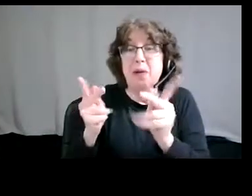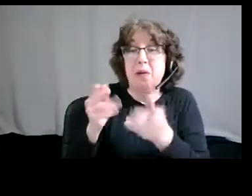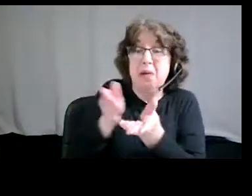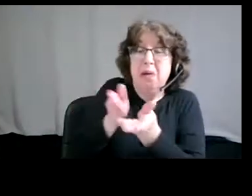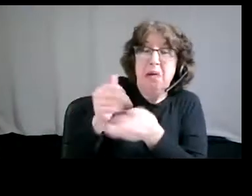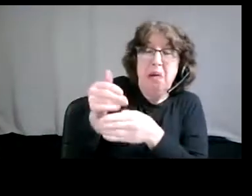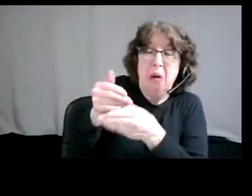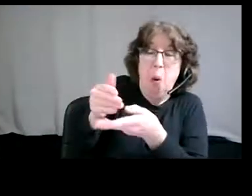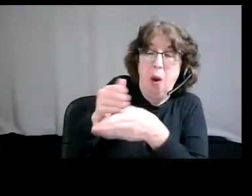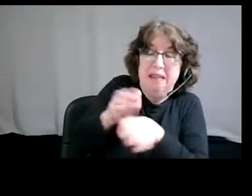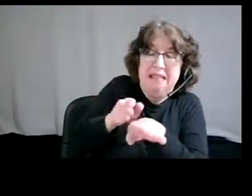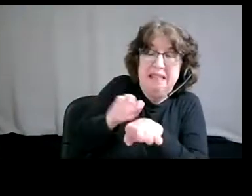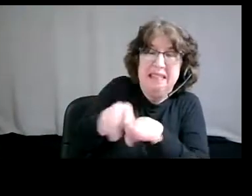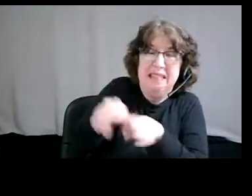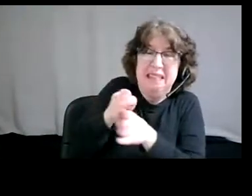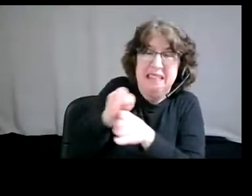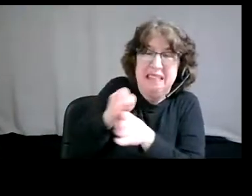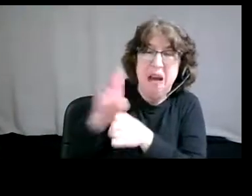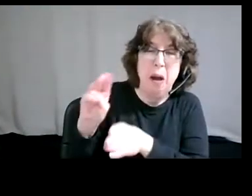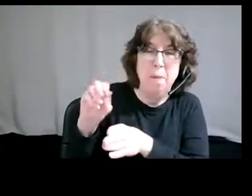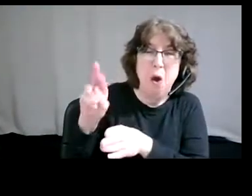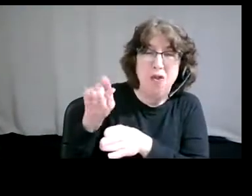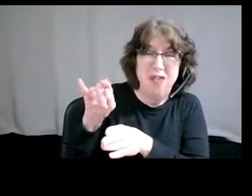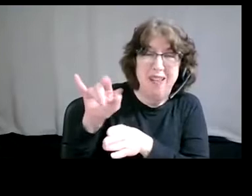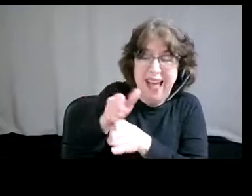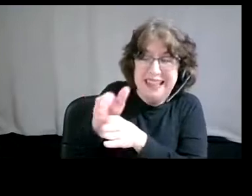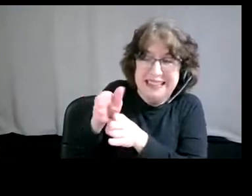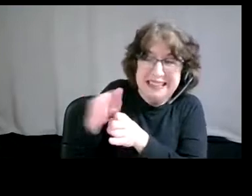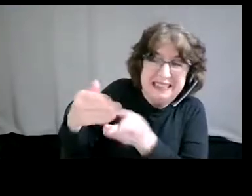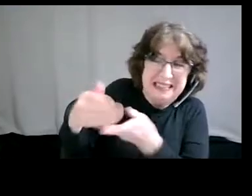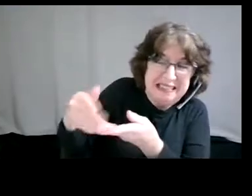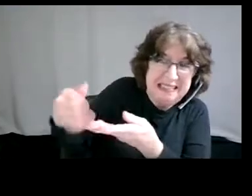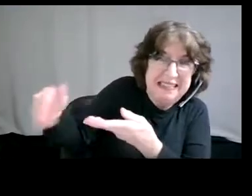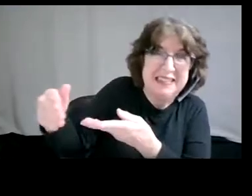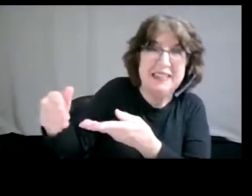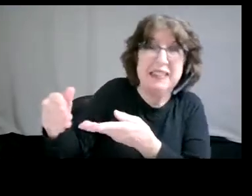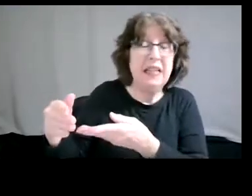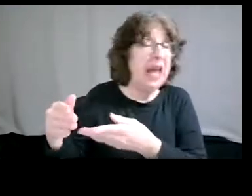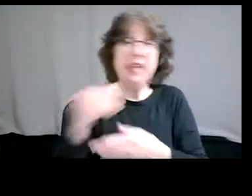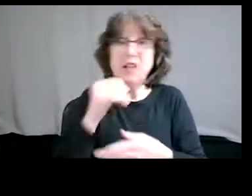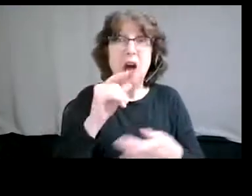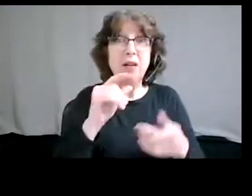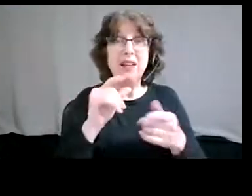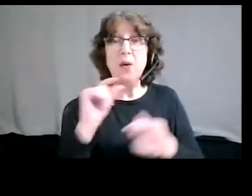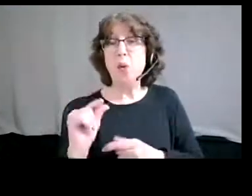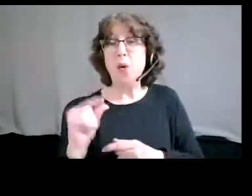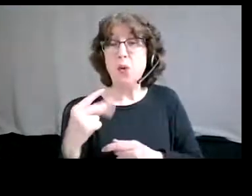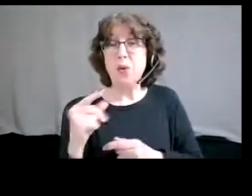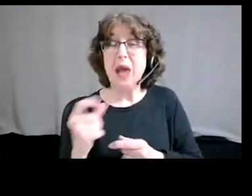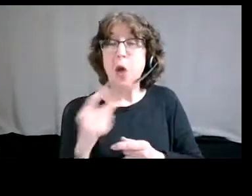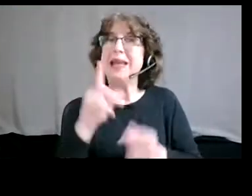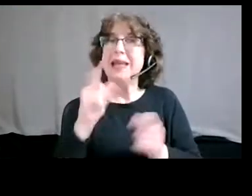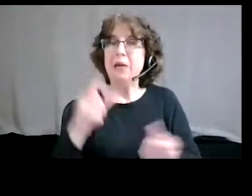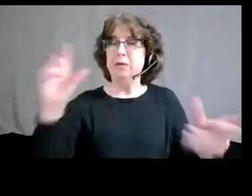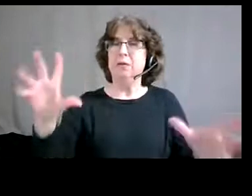shuffling. It is a whole dismantling and reconfiguring. Um, and that it truly, it's not just a